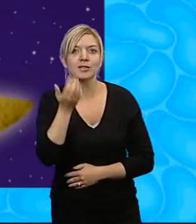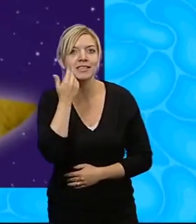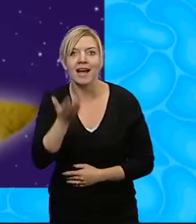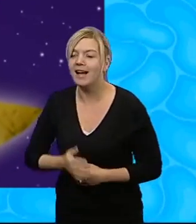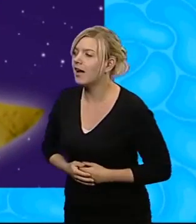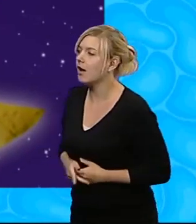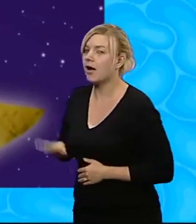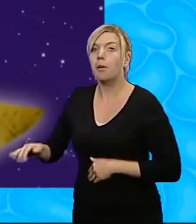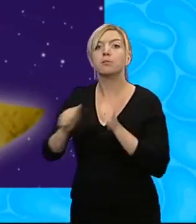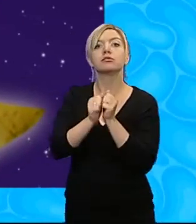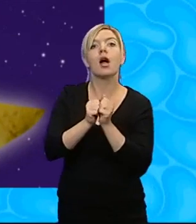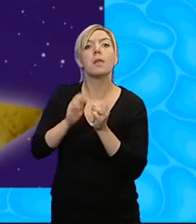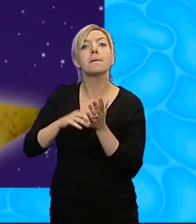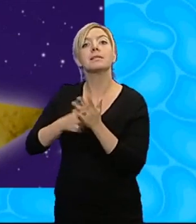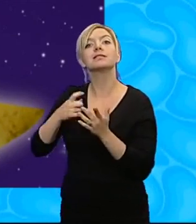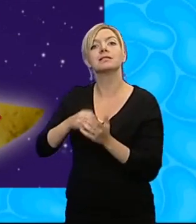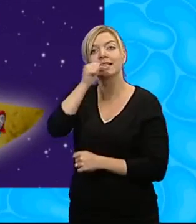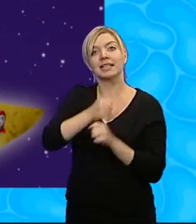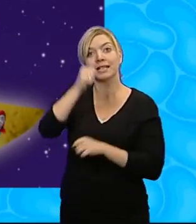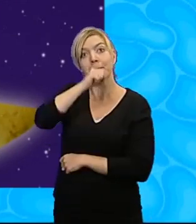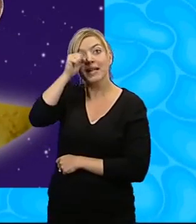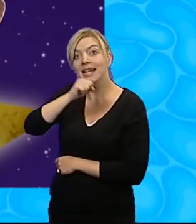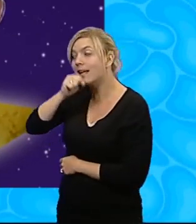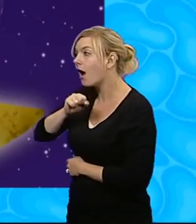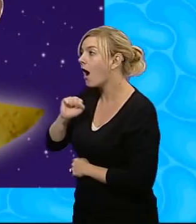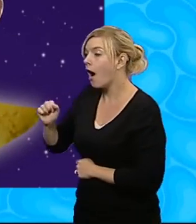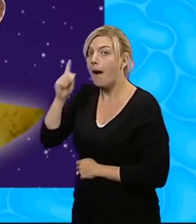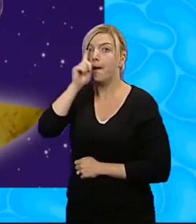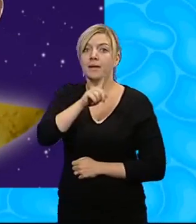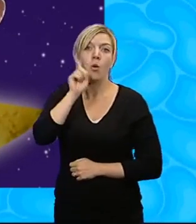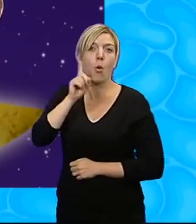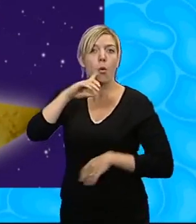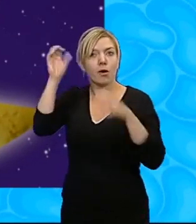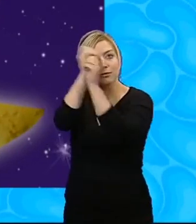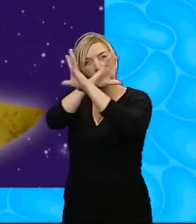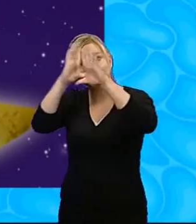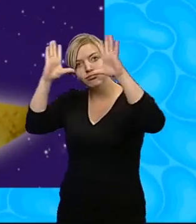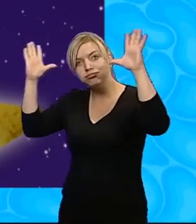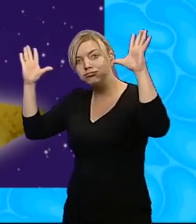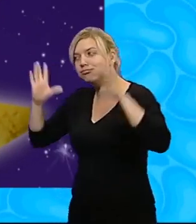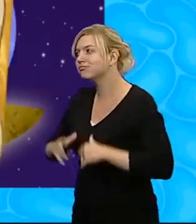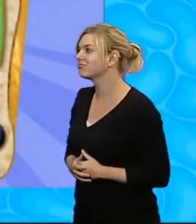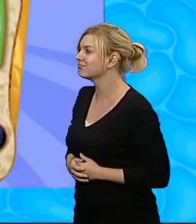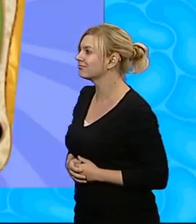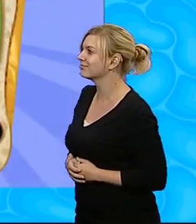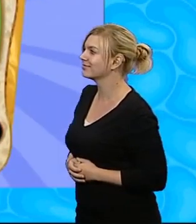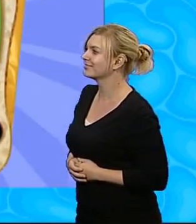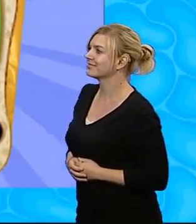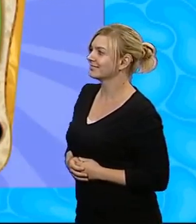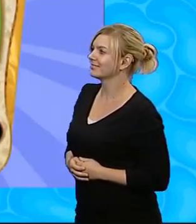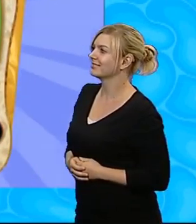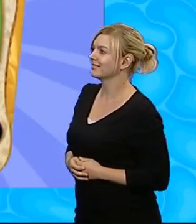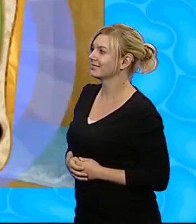Little brother Tyler and Mr. Guinea Pig Pinky Dinky's always thinking big Yet the Rooney